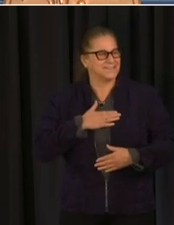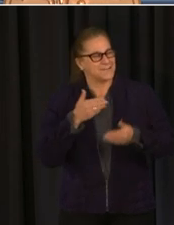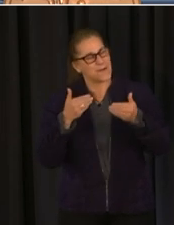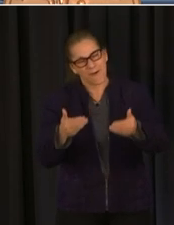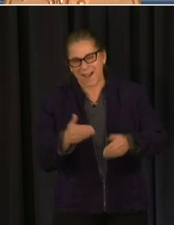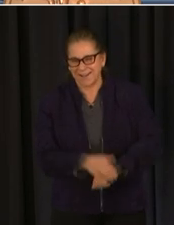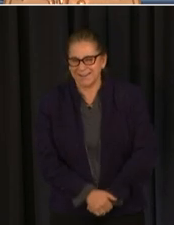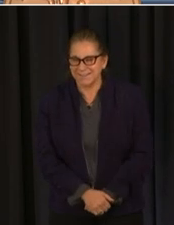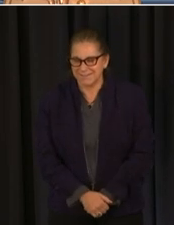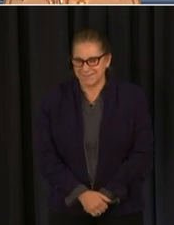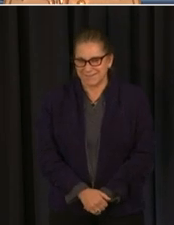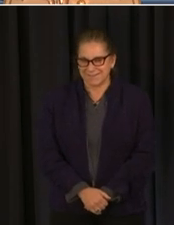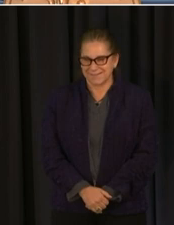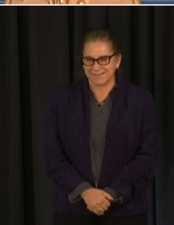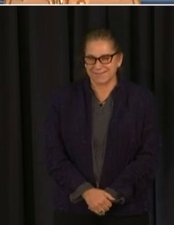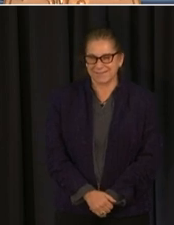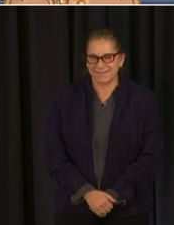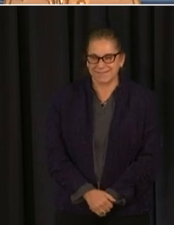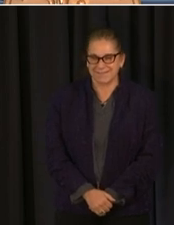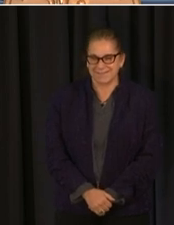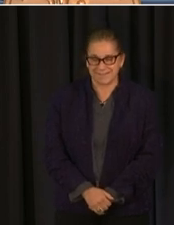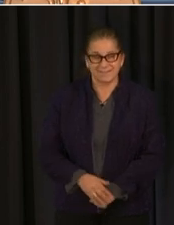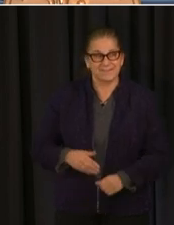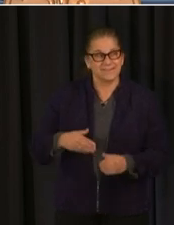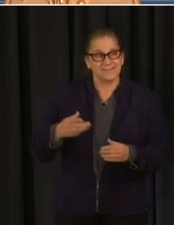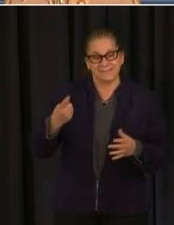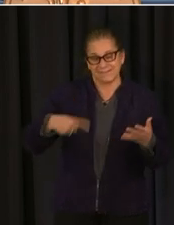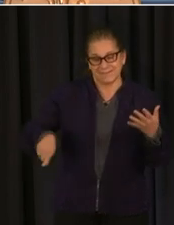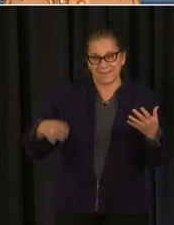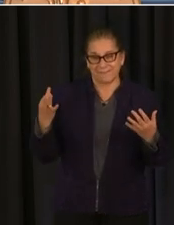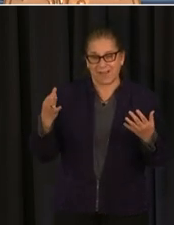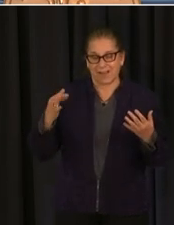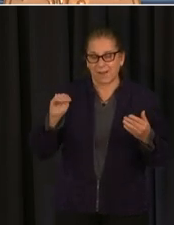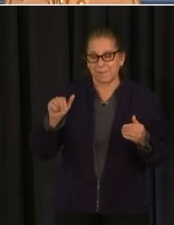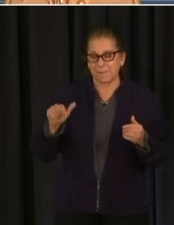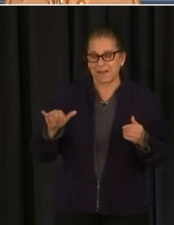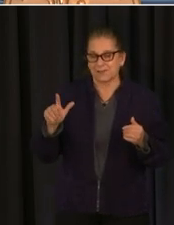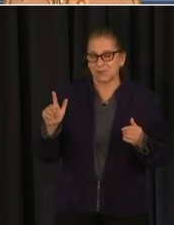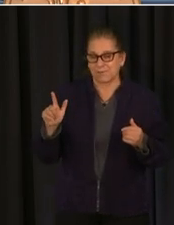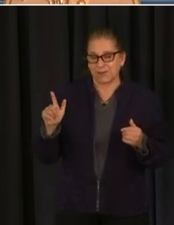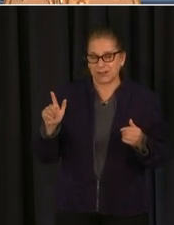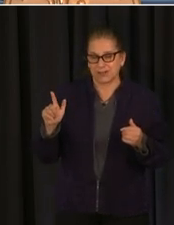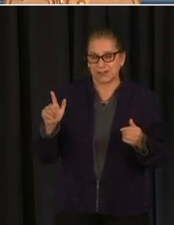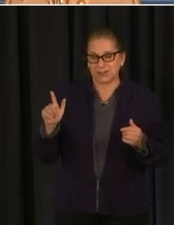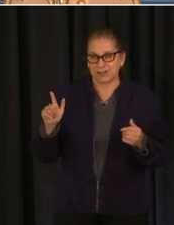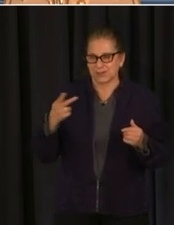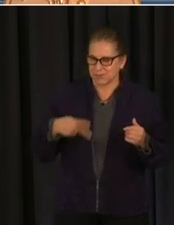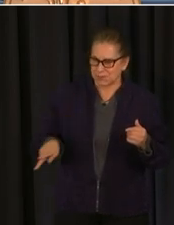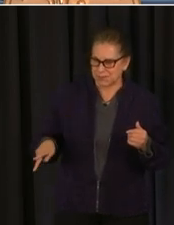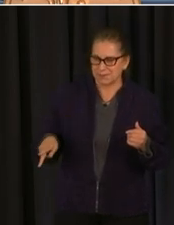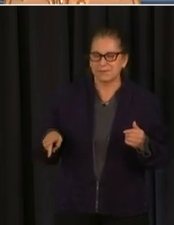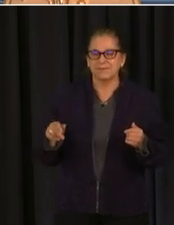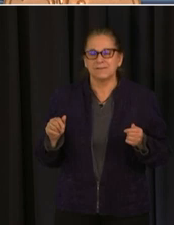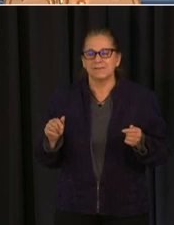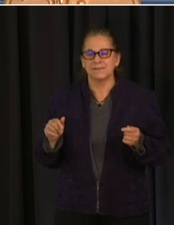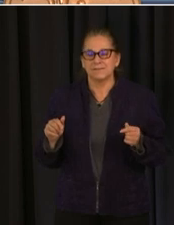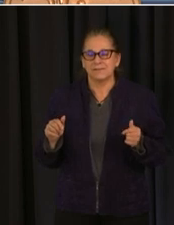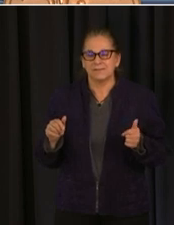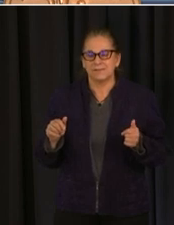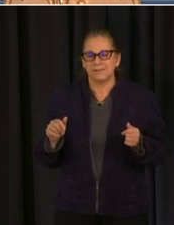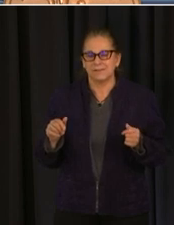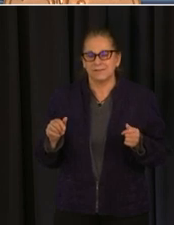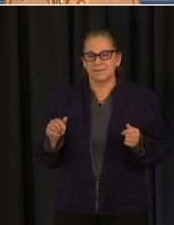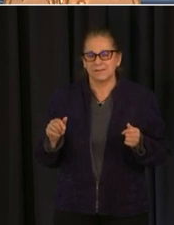may 21st uh we will be on turning on substantially more activity